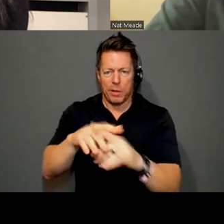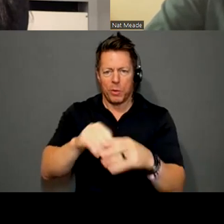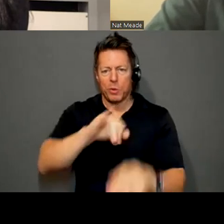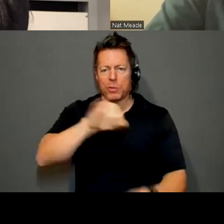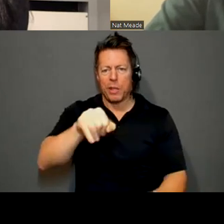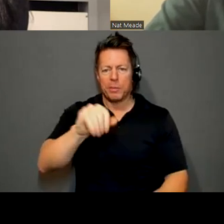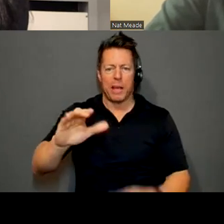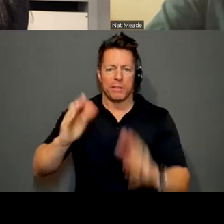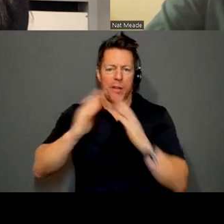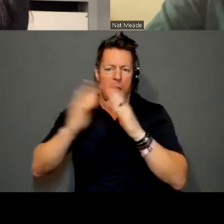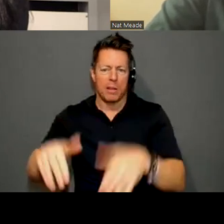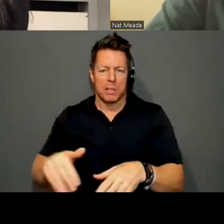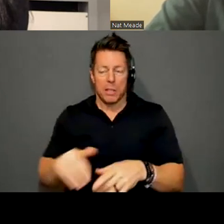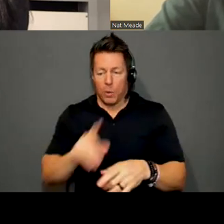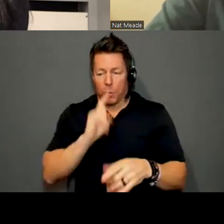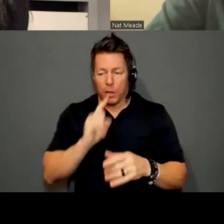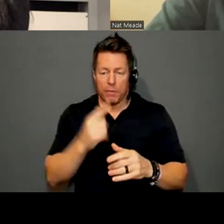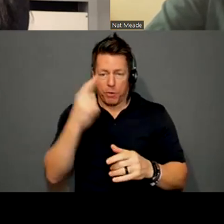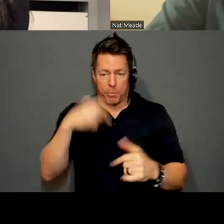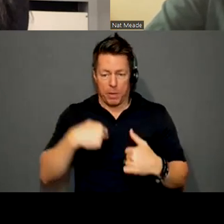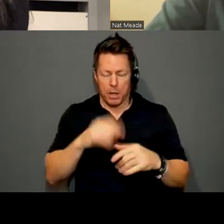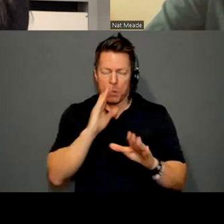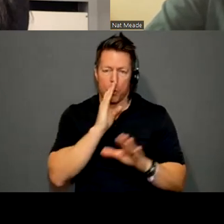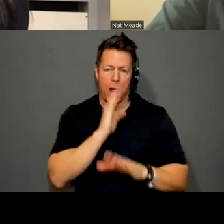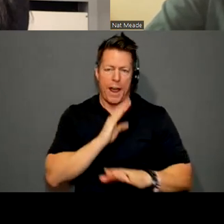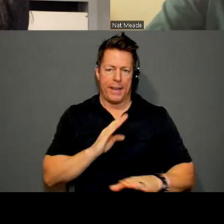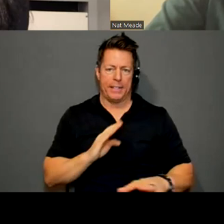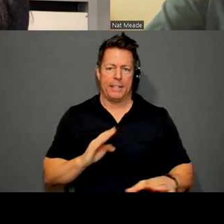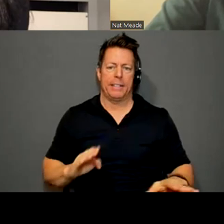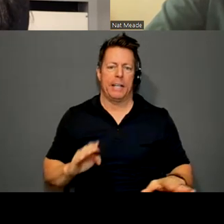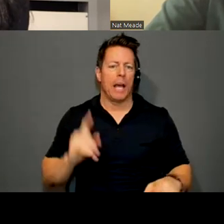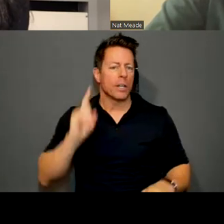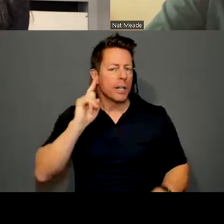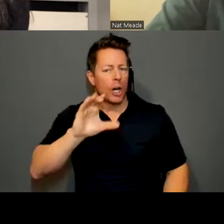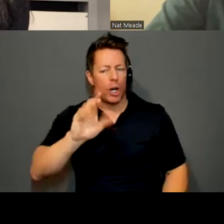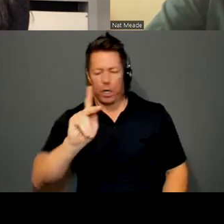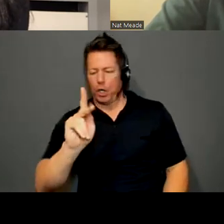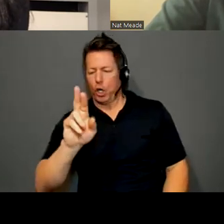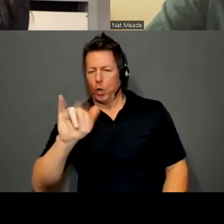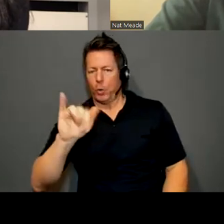So, it was such a quiet space. I could hear, like, Kristen in the morning there sometimes.